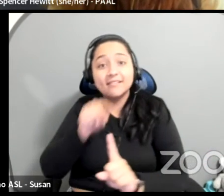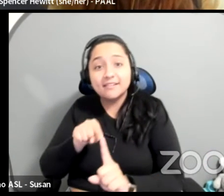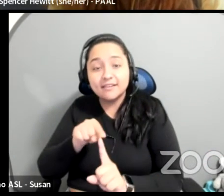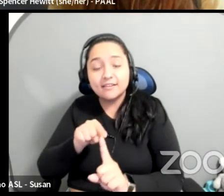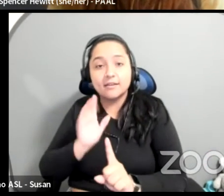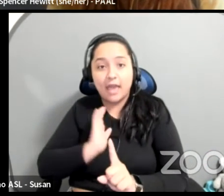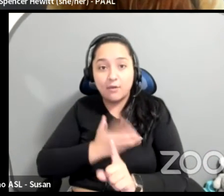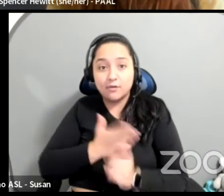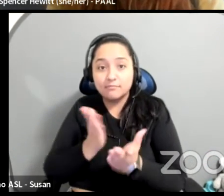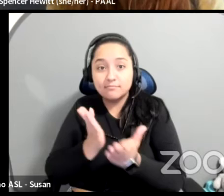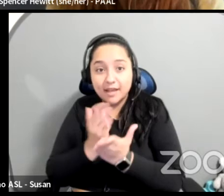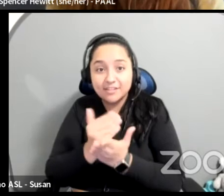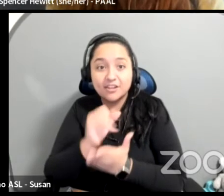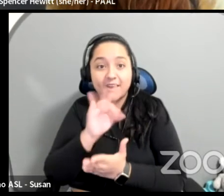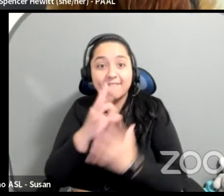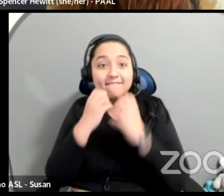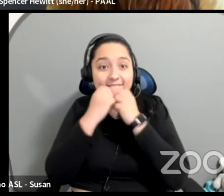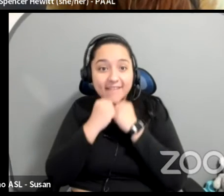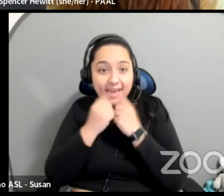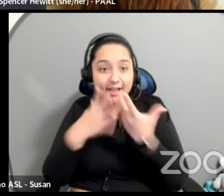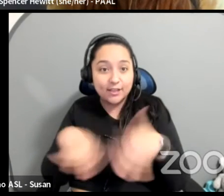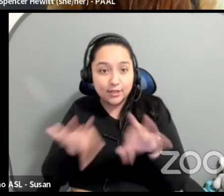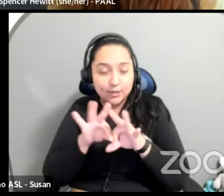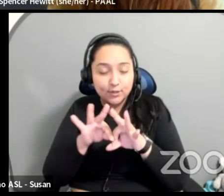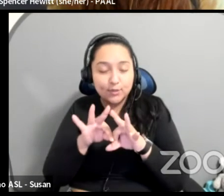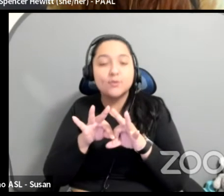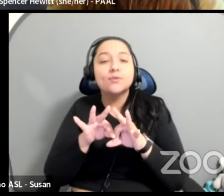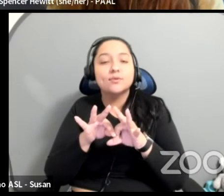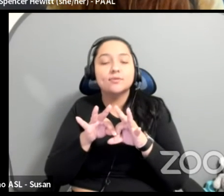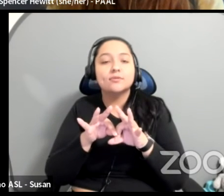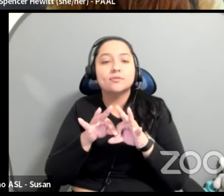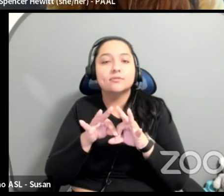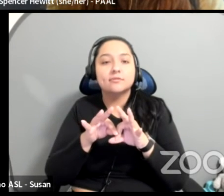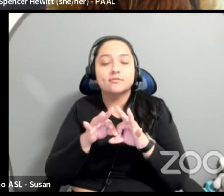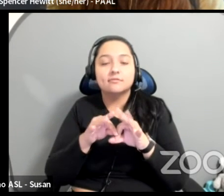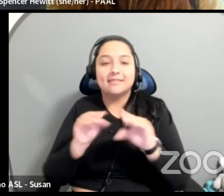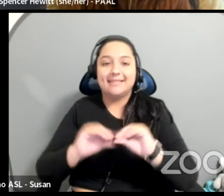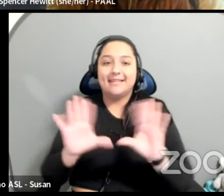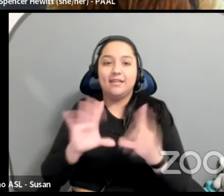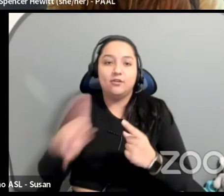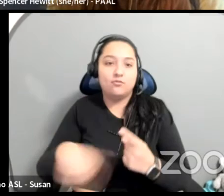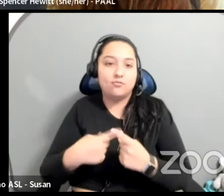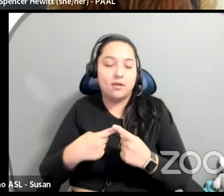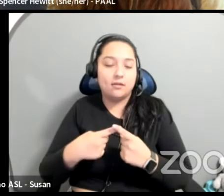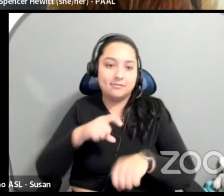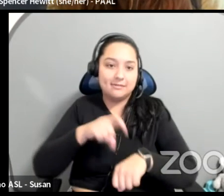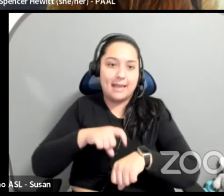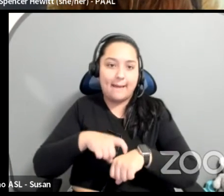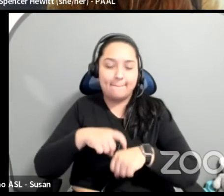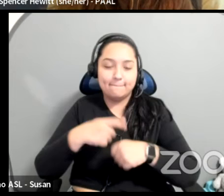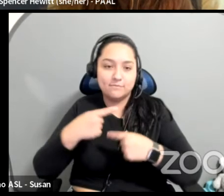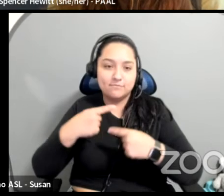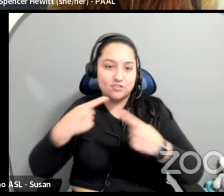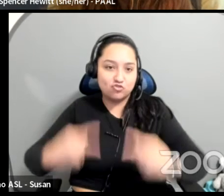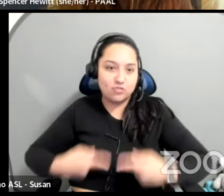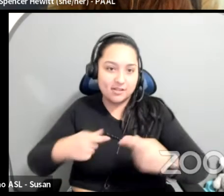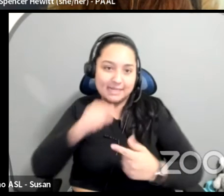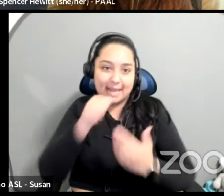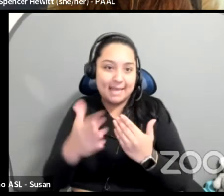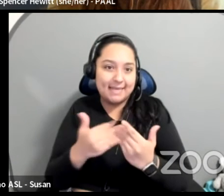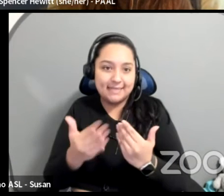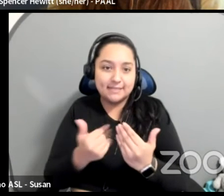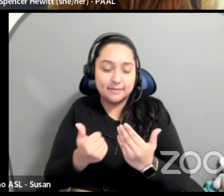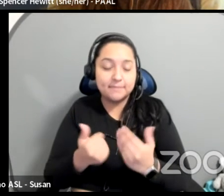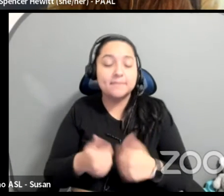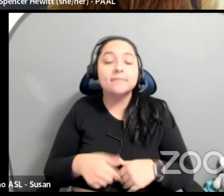are living by their values is when times are not easy, right? And so different organizations chose to deal with this in different ways, right?